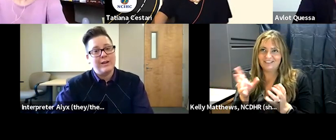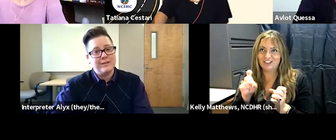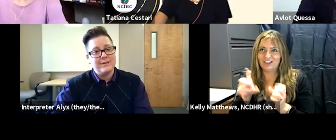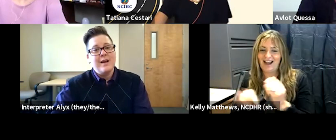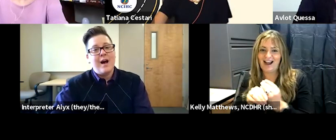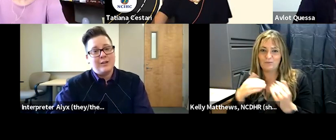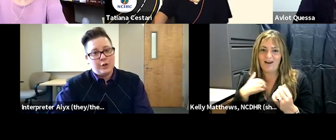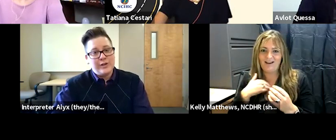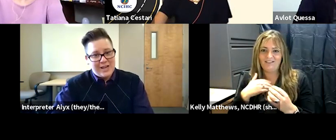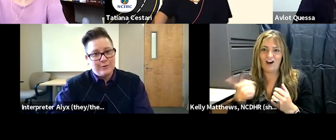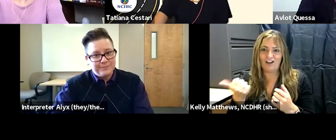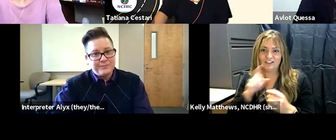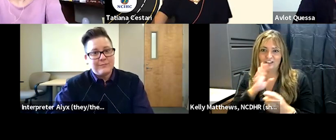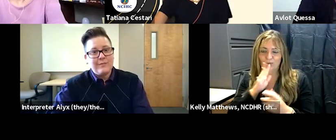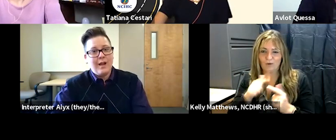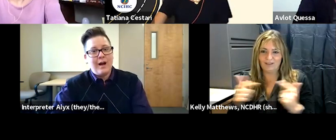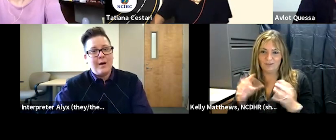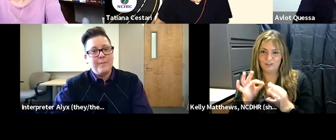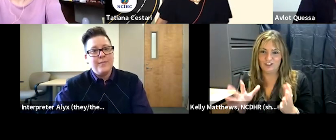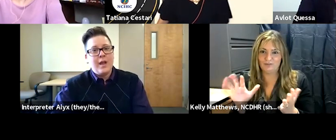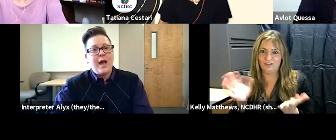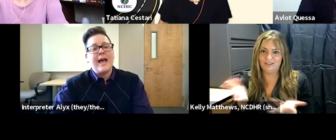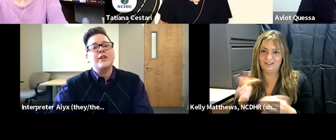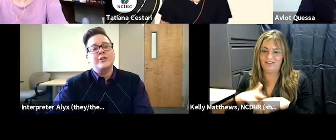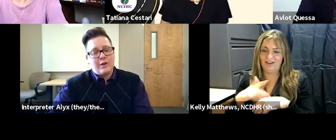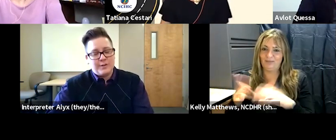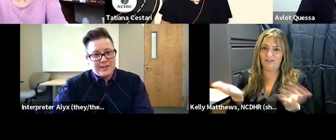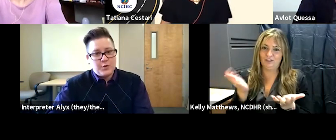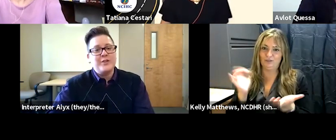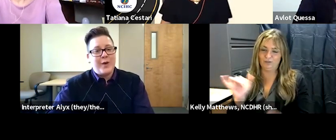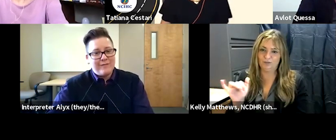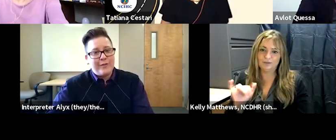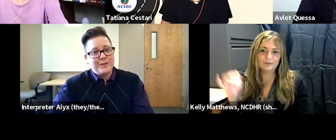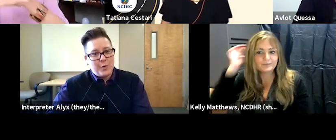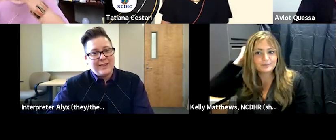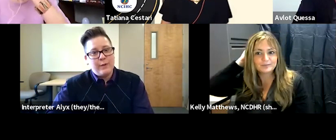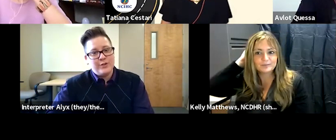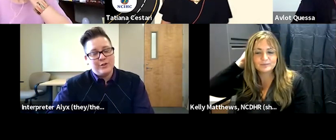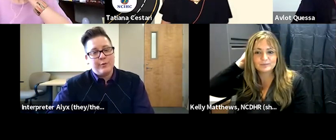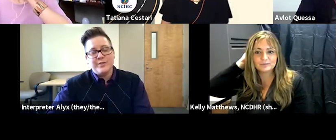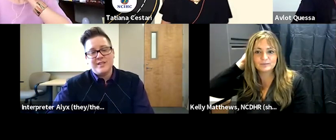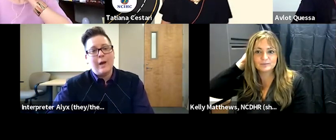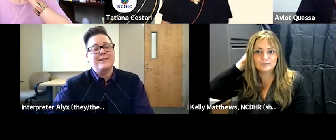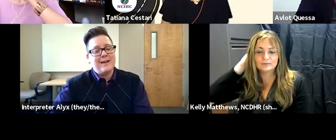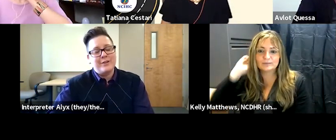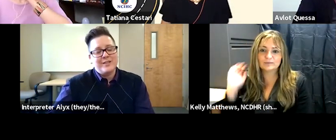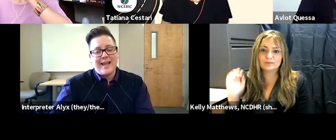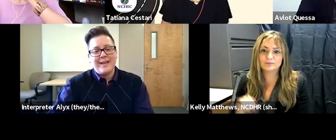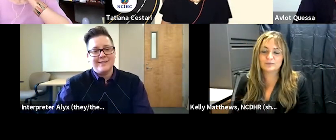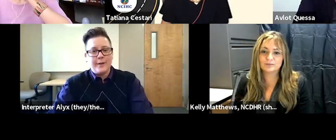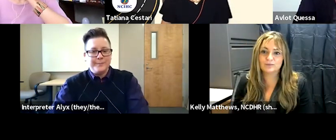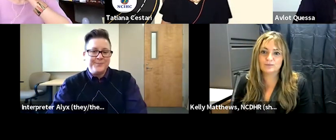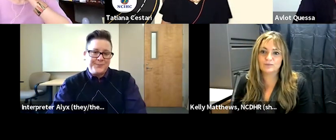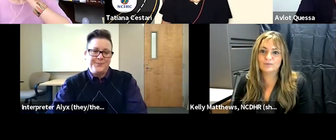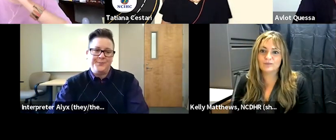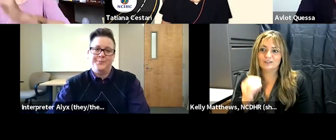who work and uh learn here um and i i should also mention we do have other spoken language interpreters as well it's not just